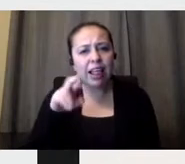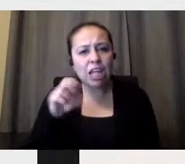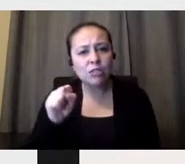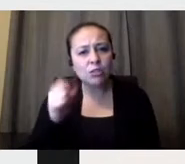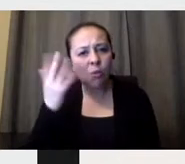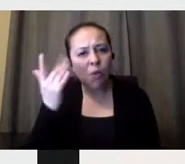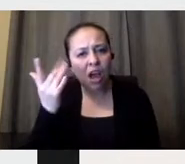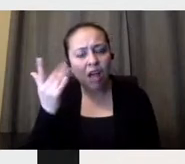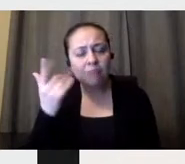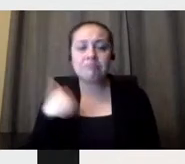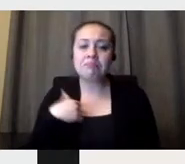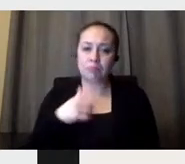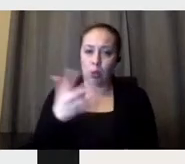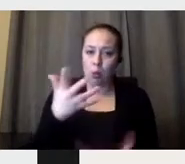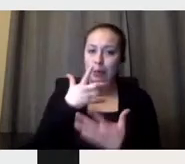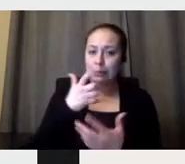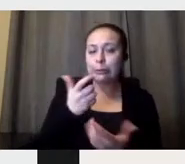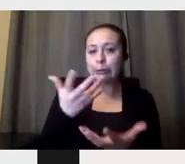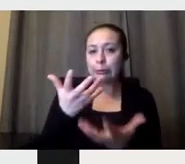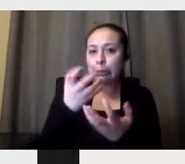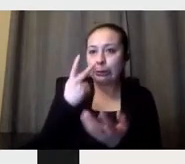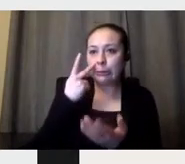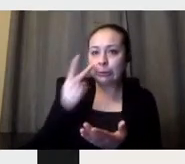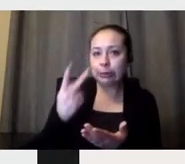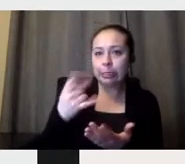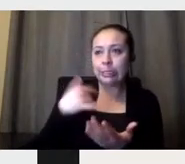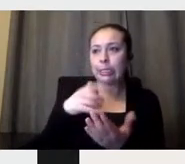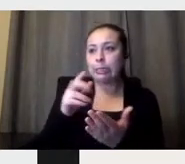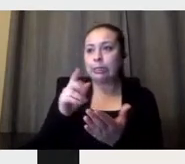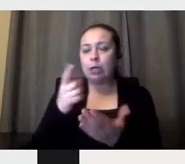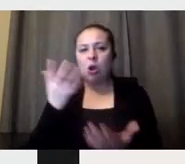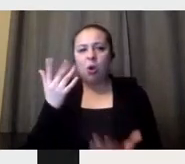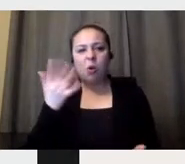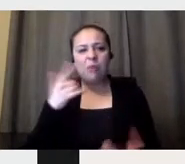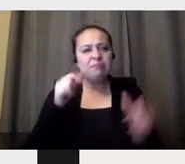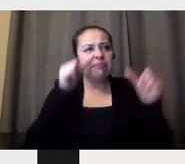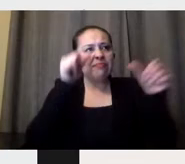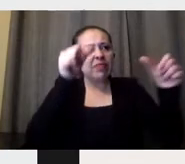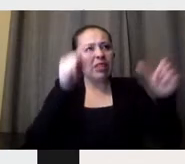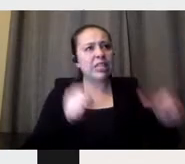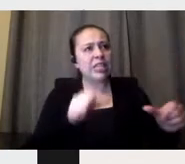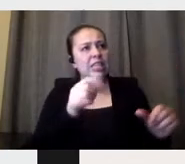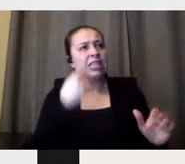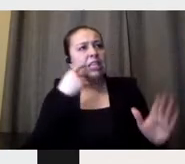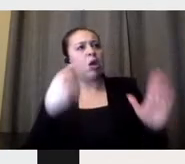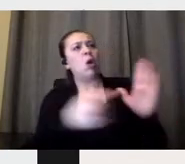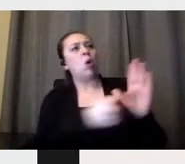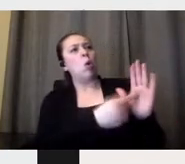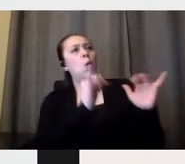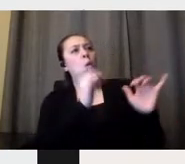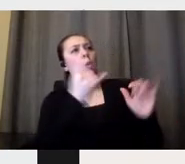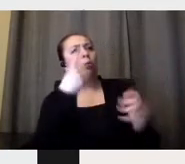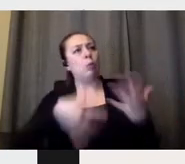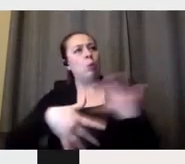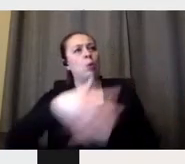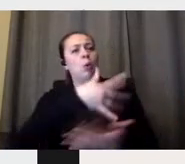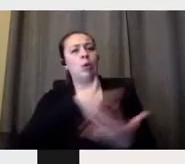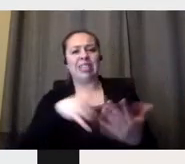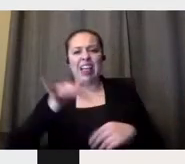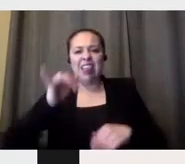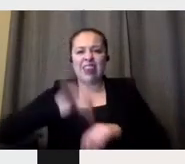role that design had in society. So